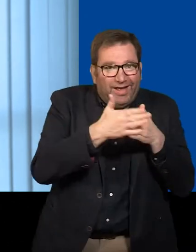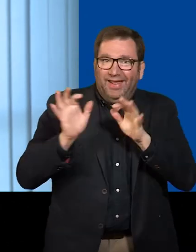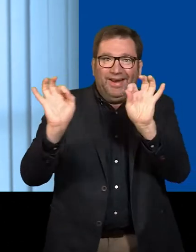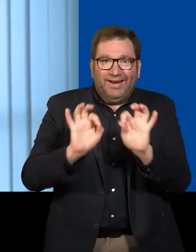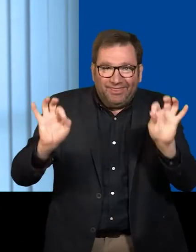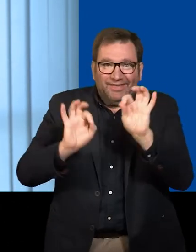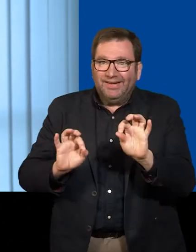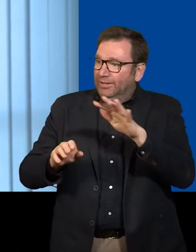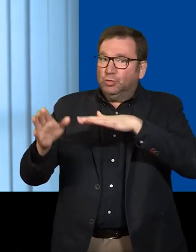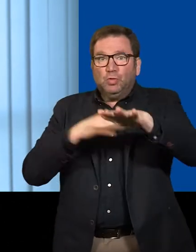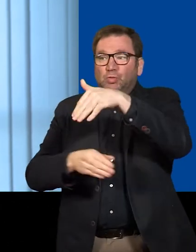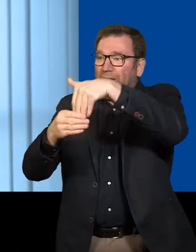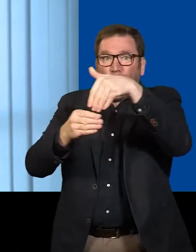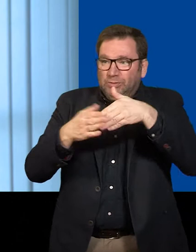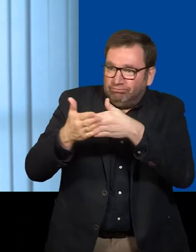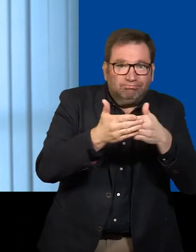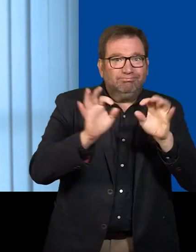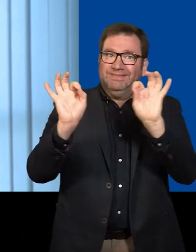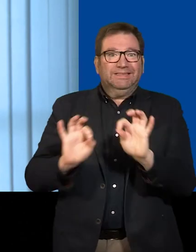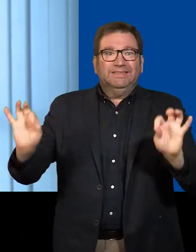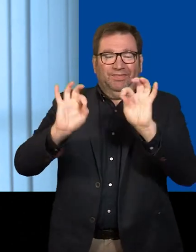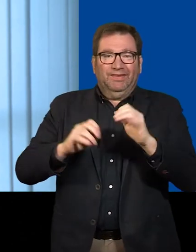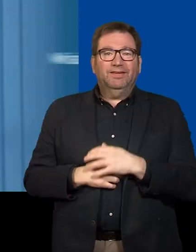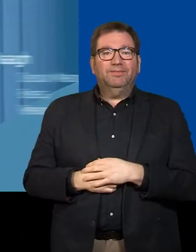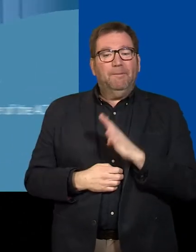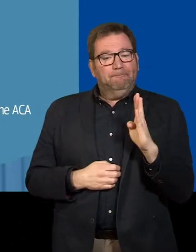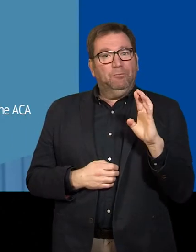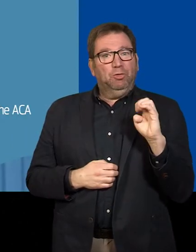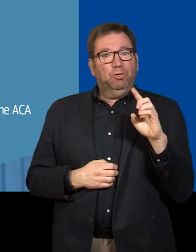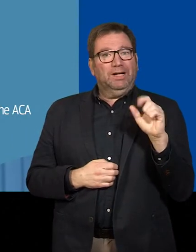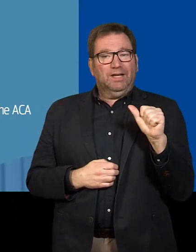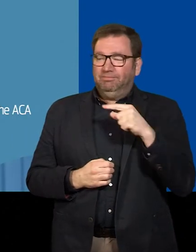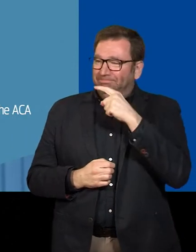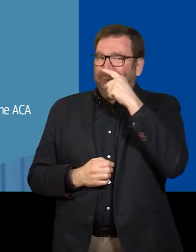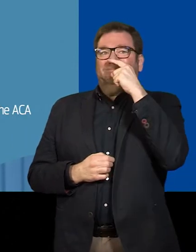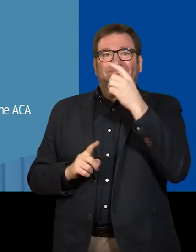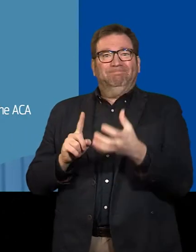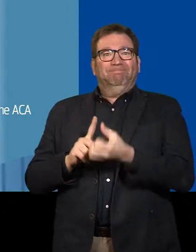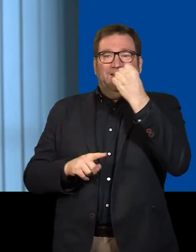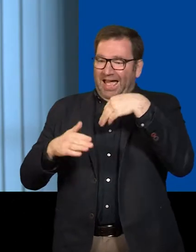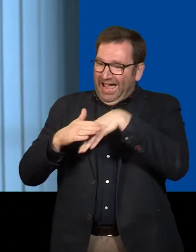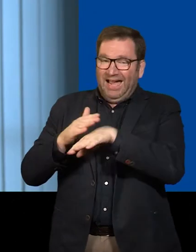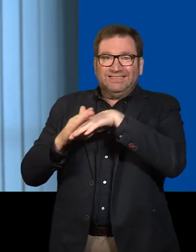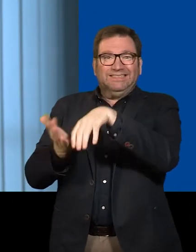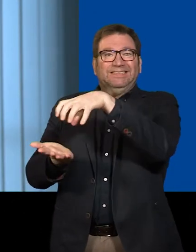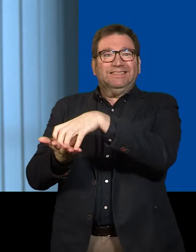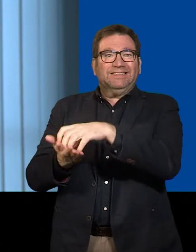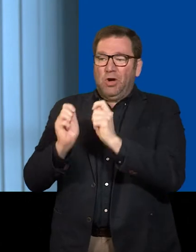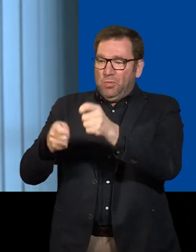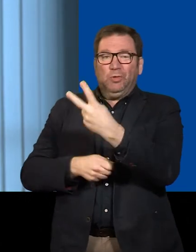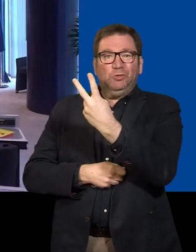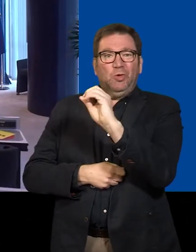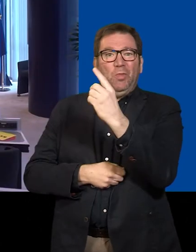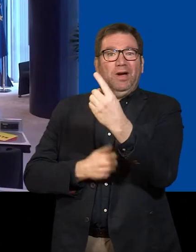between people, barriers to social inclusion. Breda is extremely proud of winning the Access City